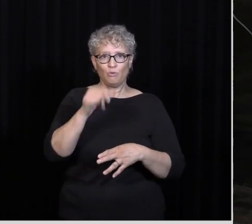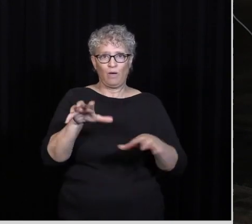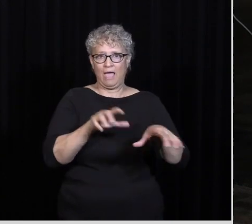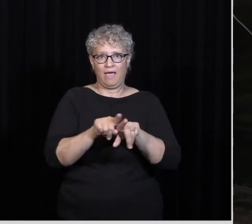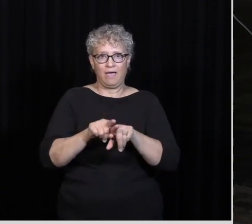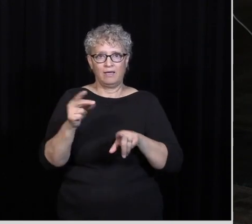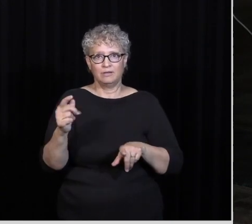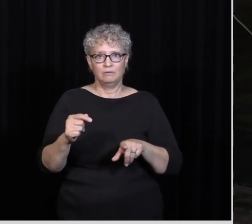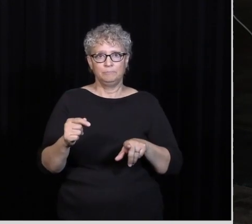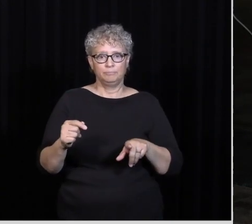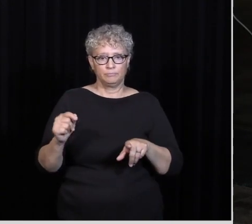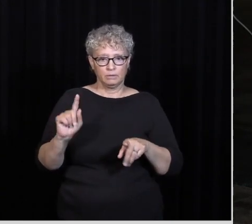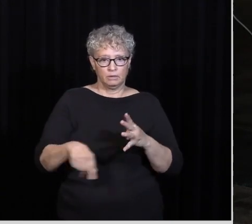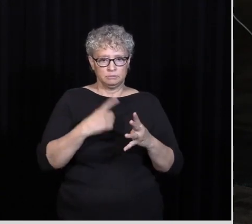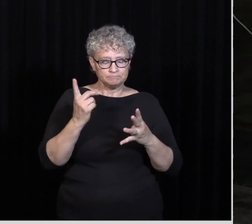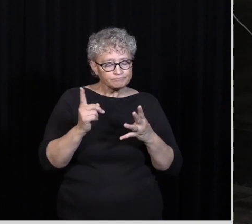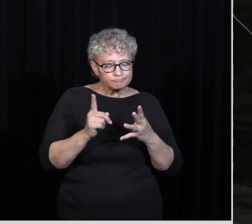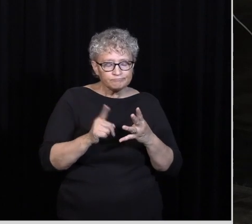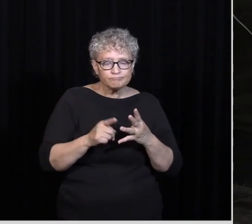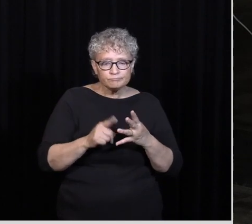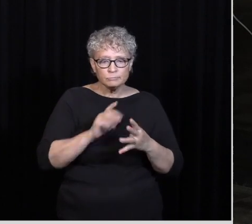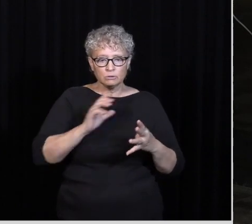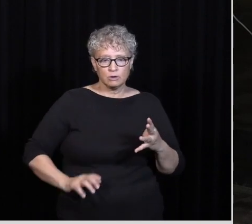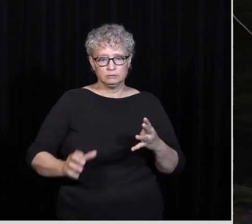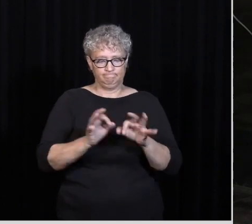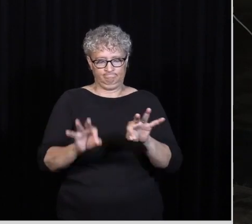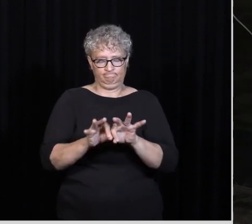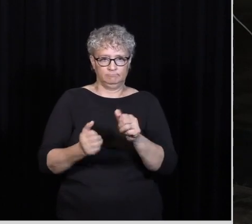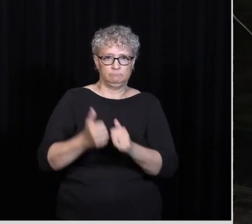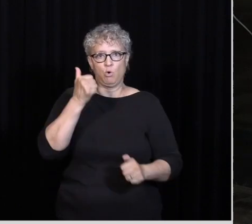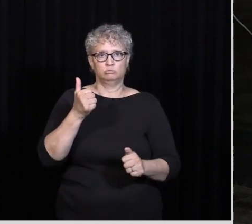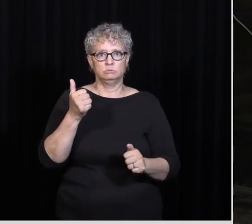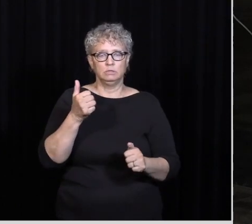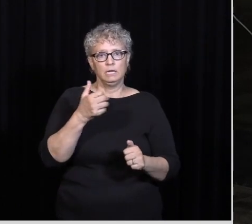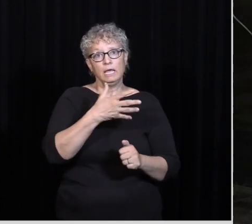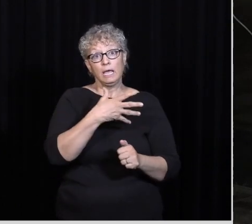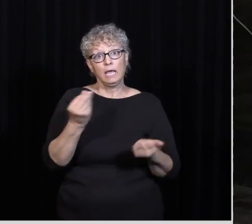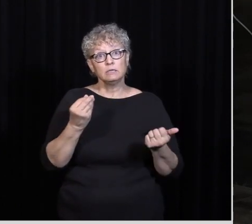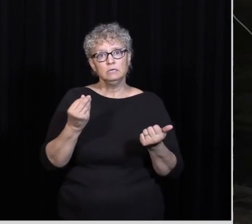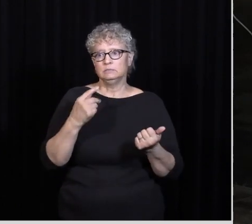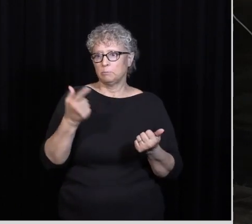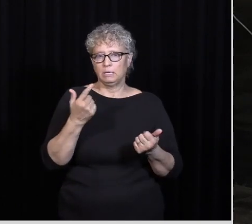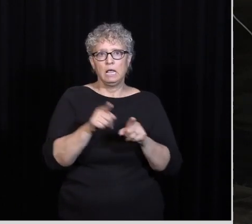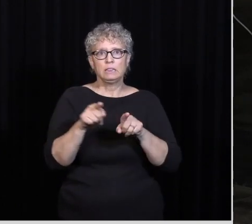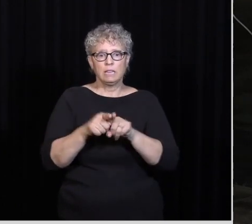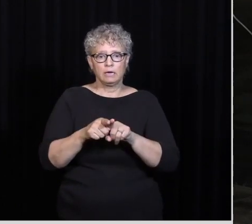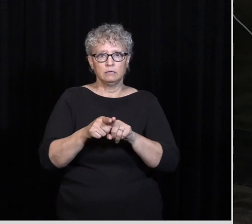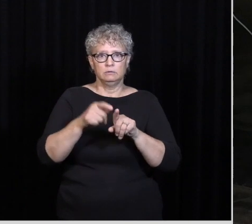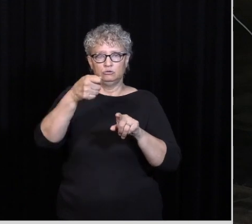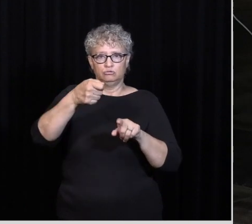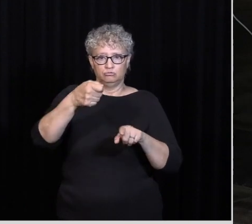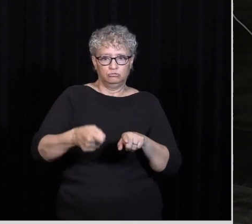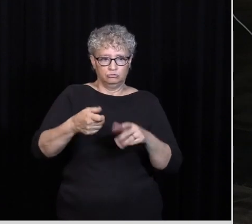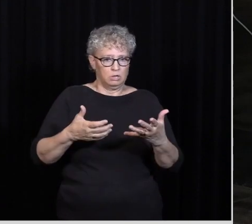Christ matters most And what Paul does We'll see there's like a pivot Or a fulcrum There's like a switch over Like a kaboom It